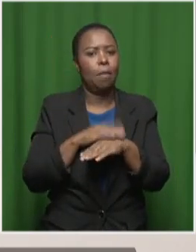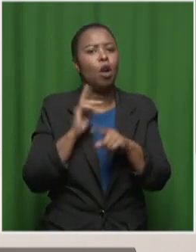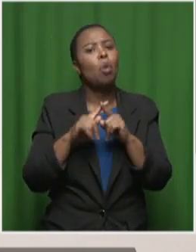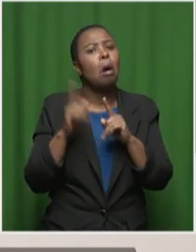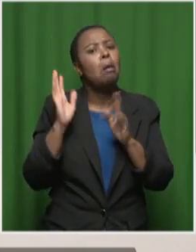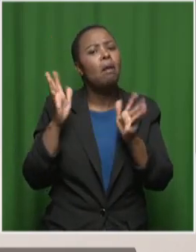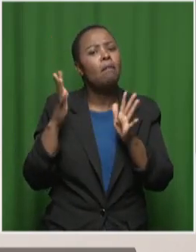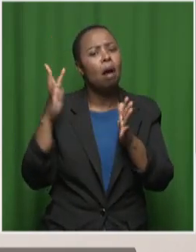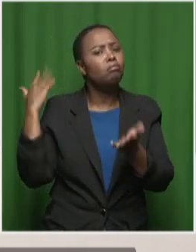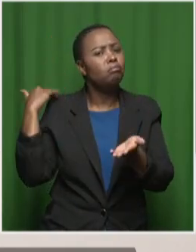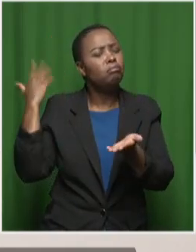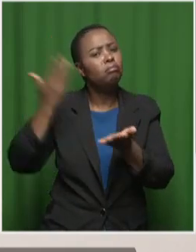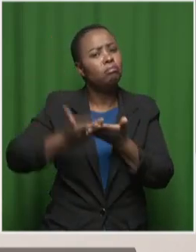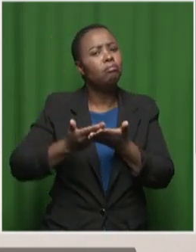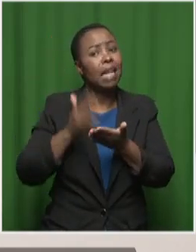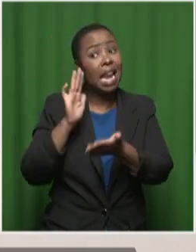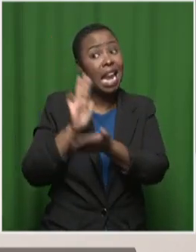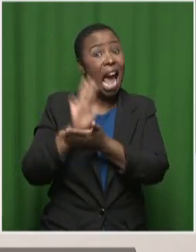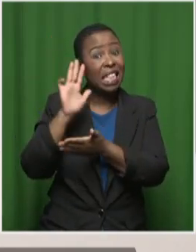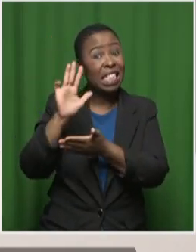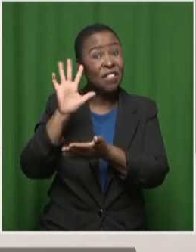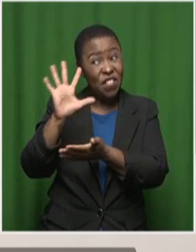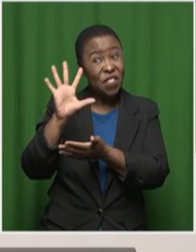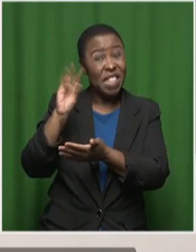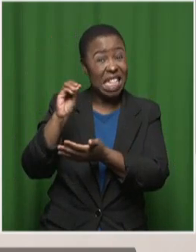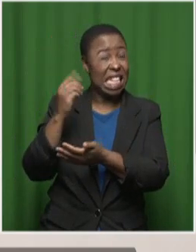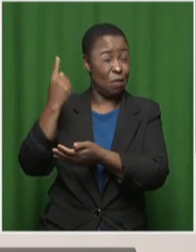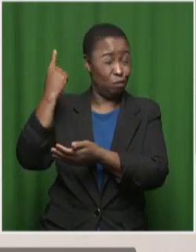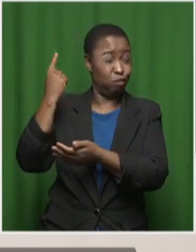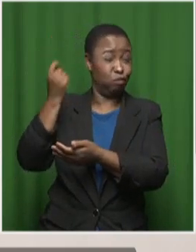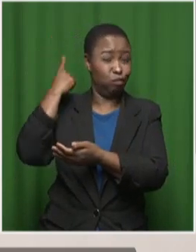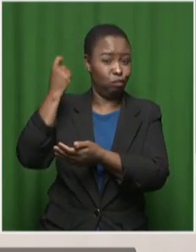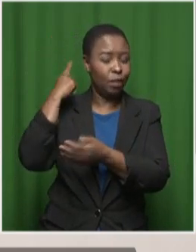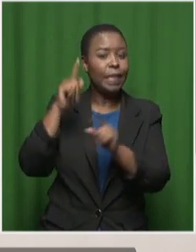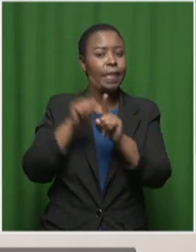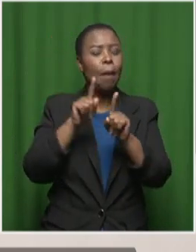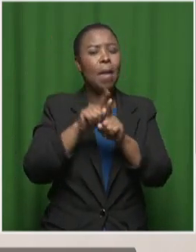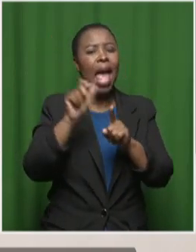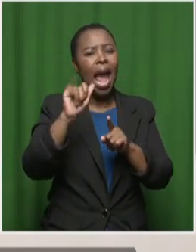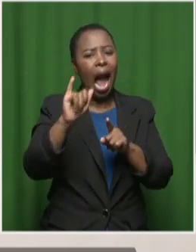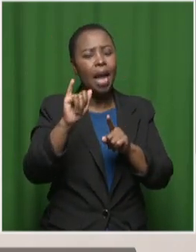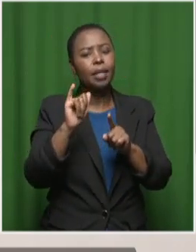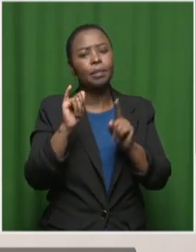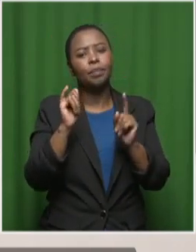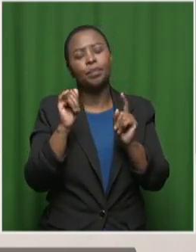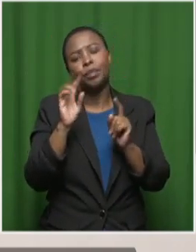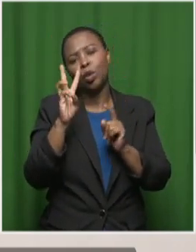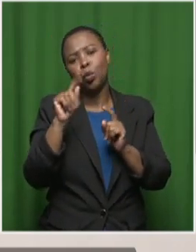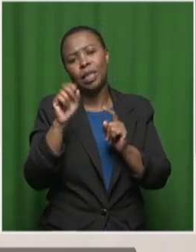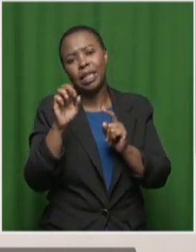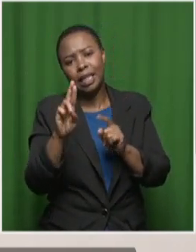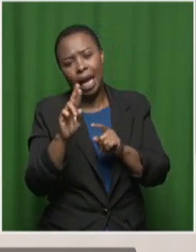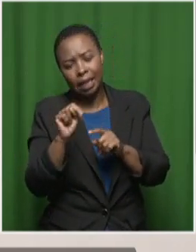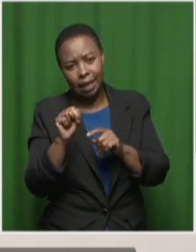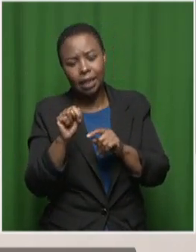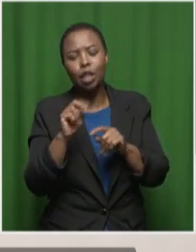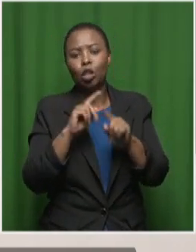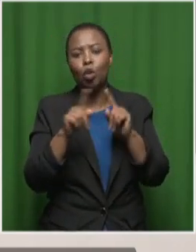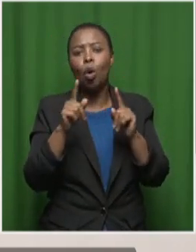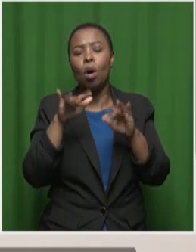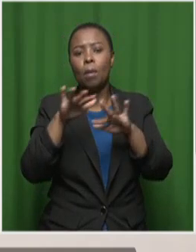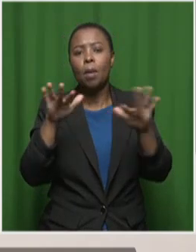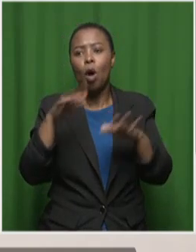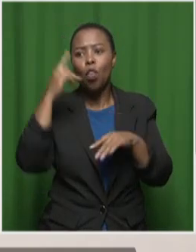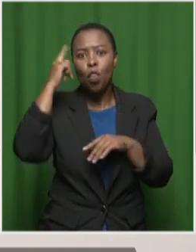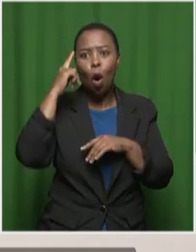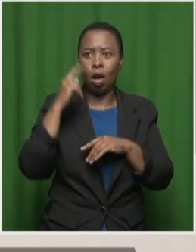AI going back to the 1950s. We've even had what they call AI winters, periods where investment suddenly slumped and people